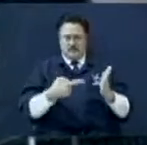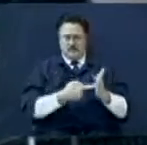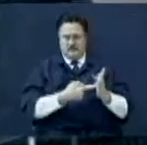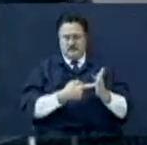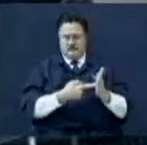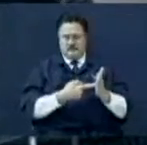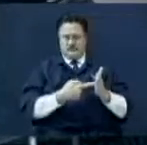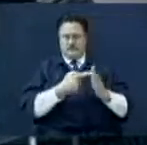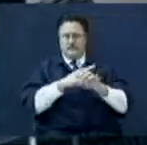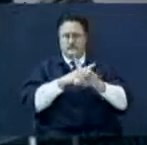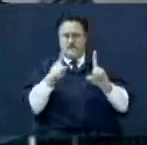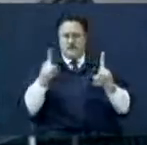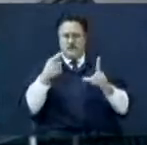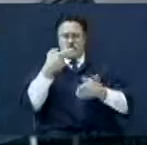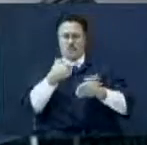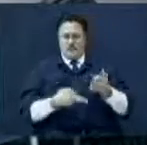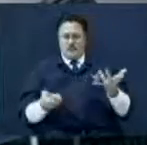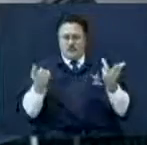But here's what happened.